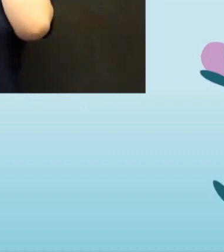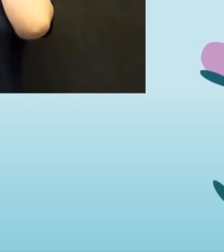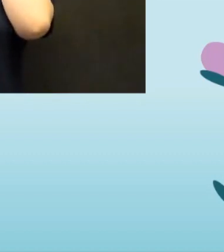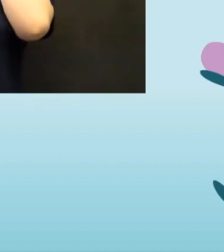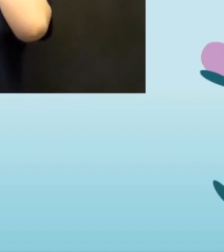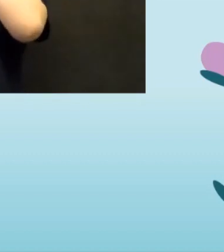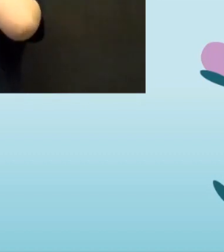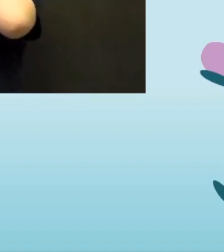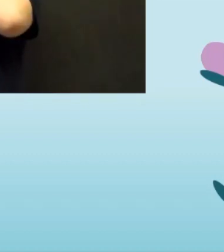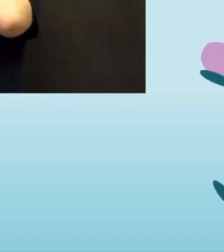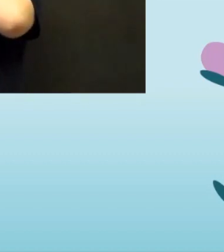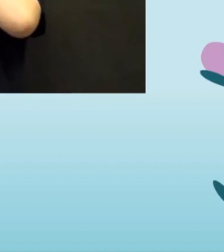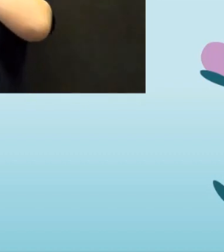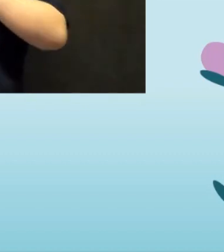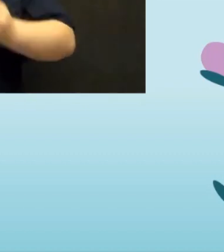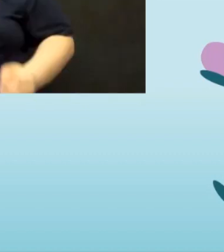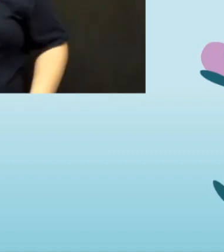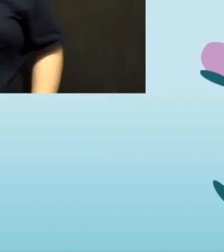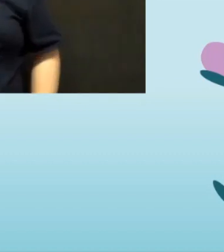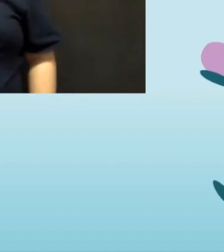This is how you sign flower.